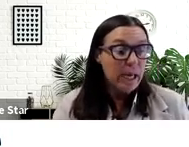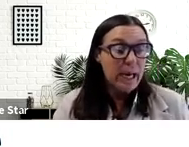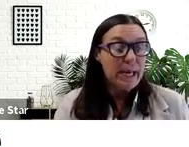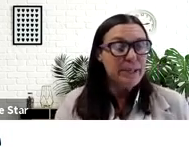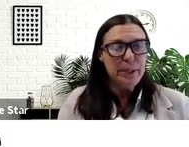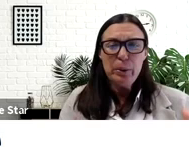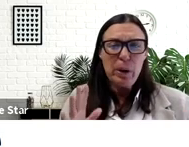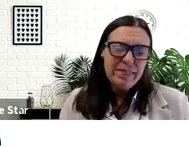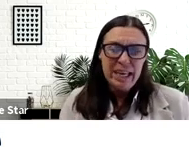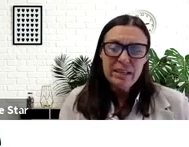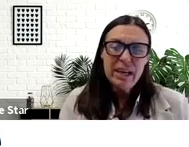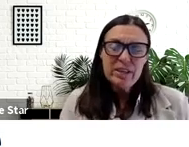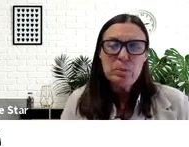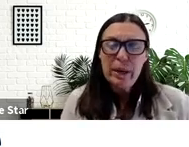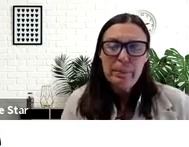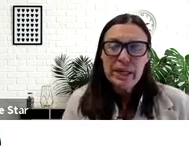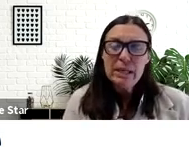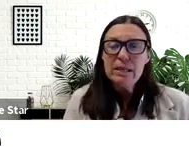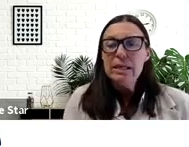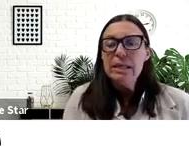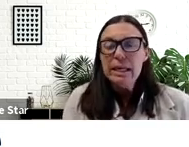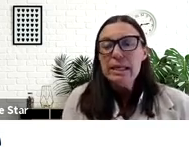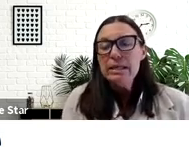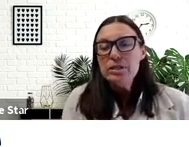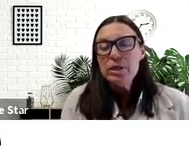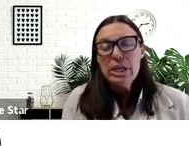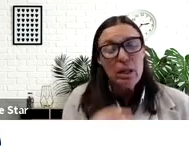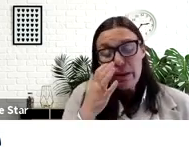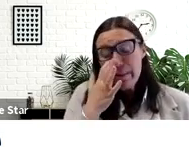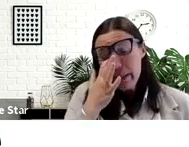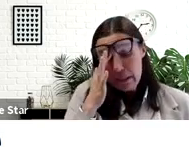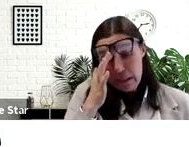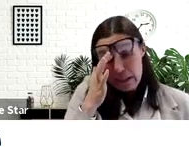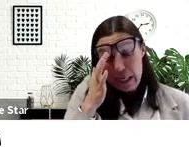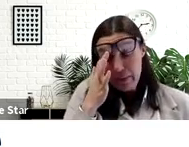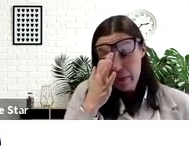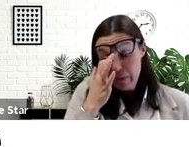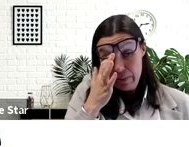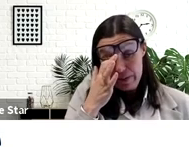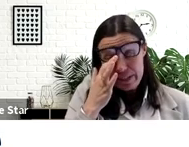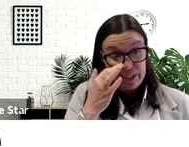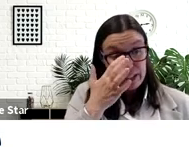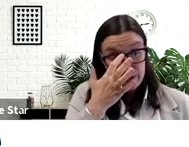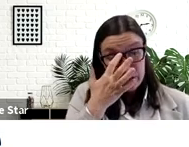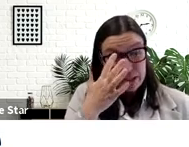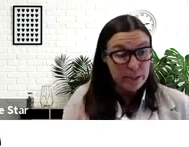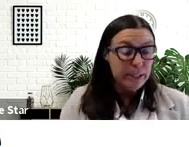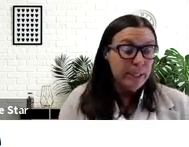had, I think, at this point, been in Georgia and Alabama in the South from about the